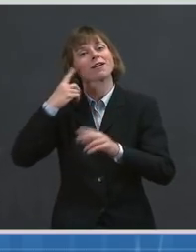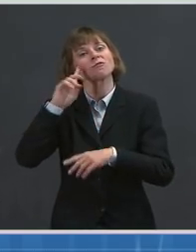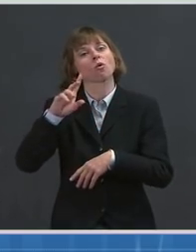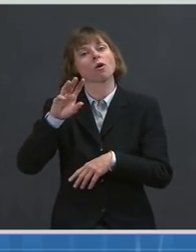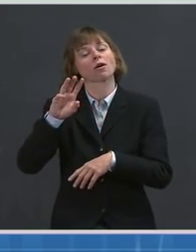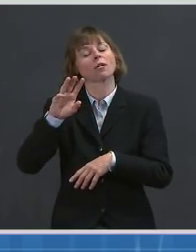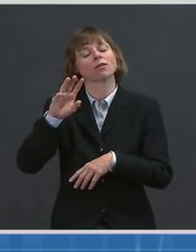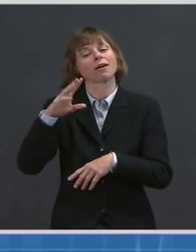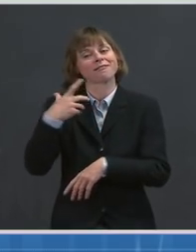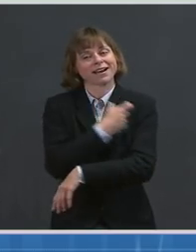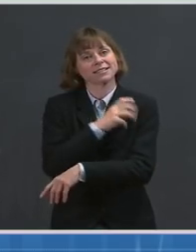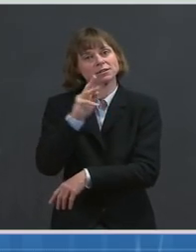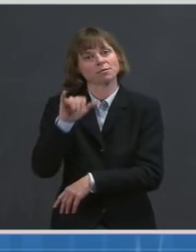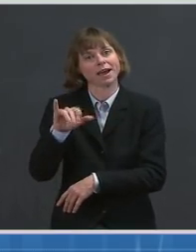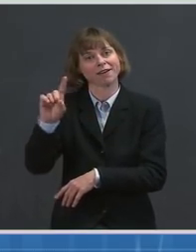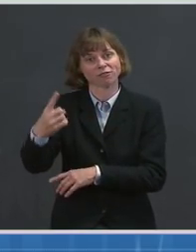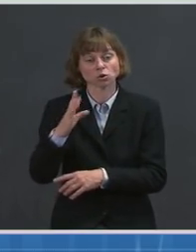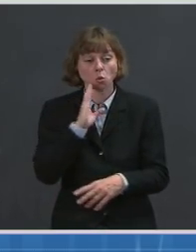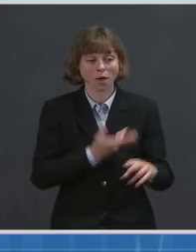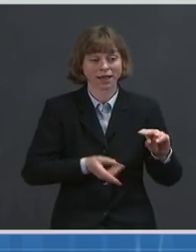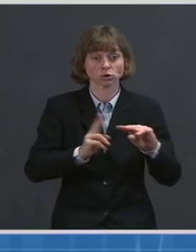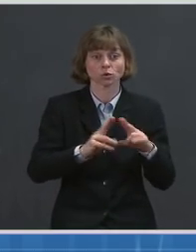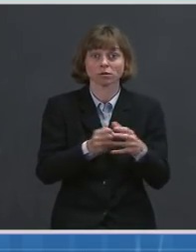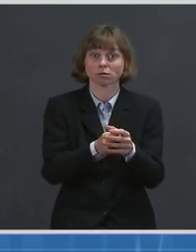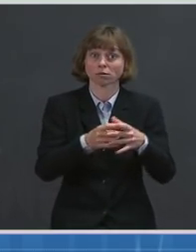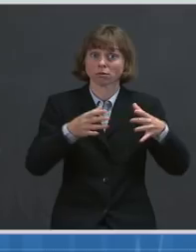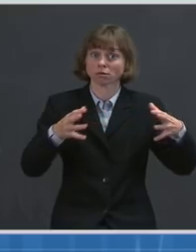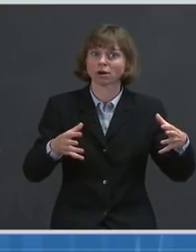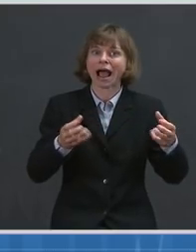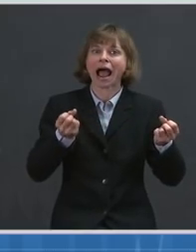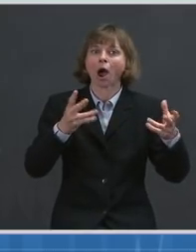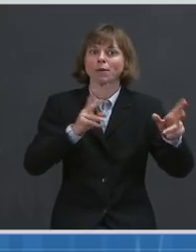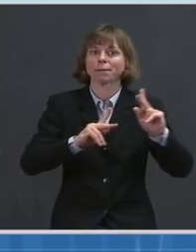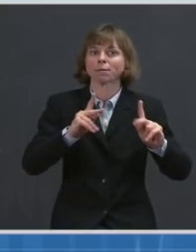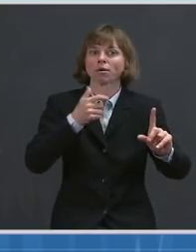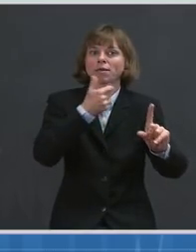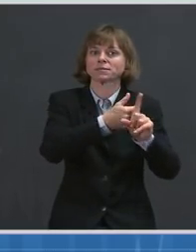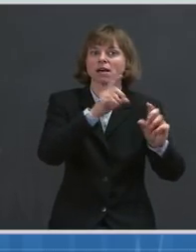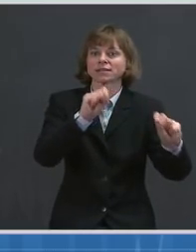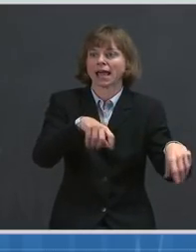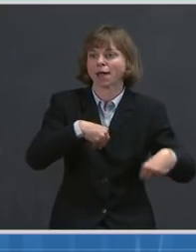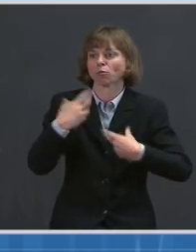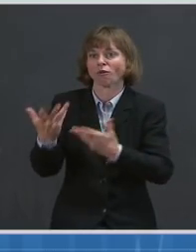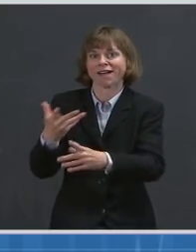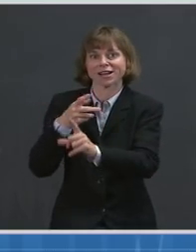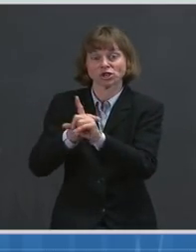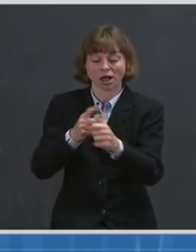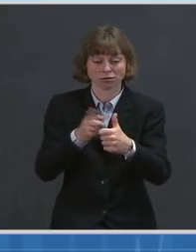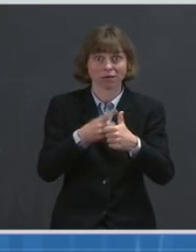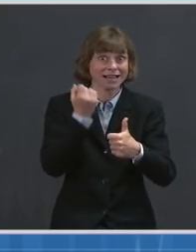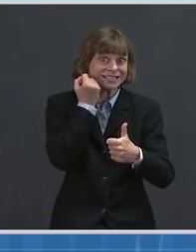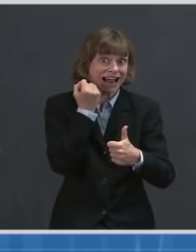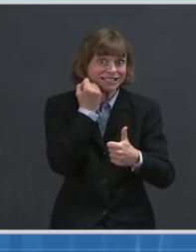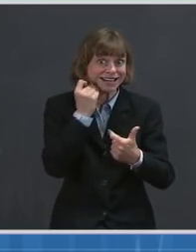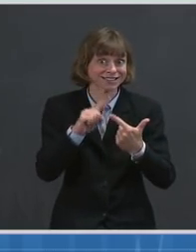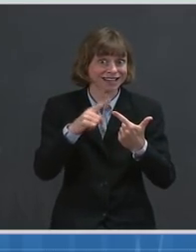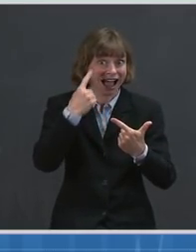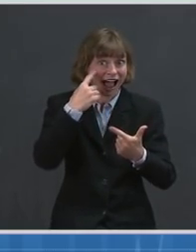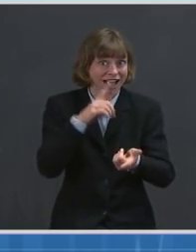professionals who will be able to administer shots. And so this list now includes dentists, optometrists,